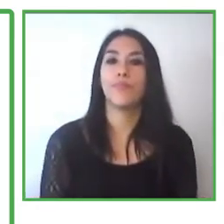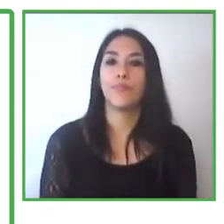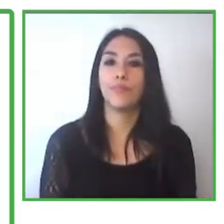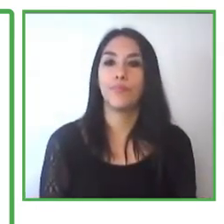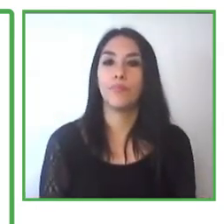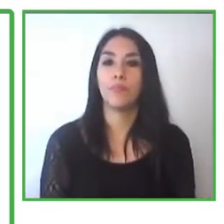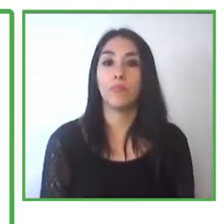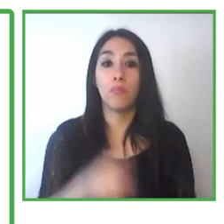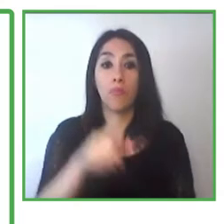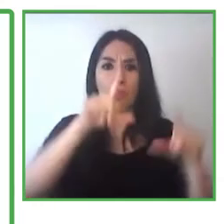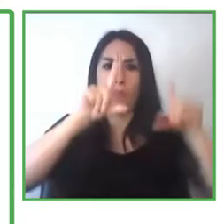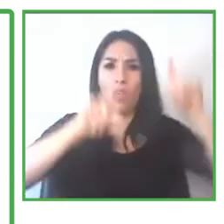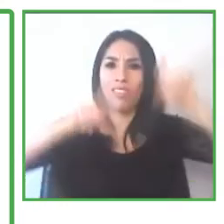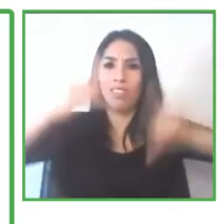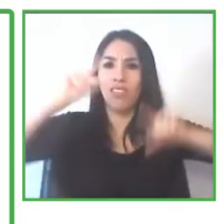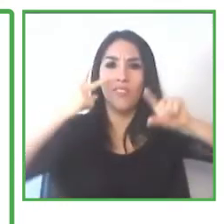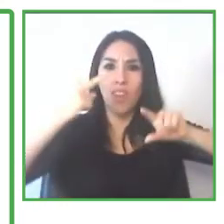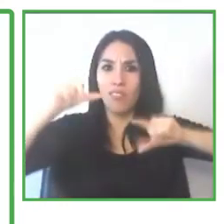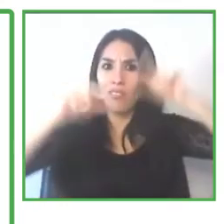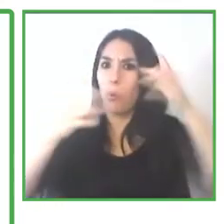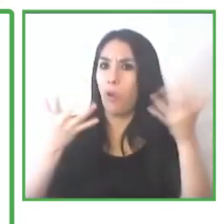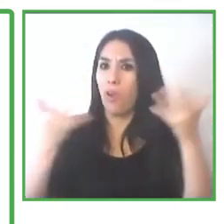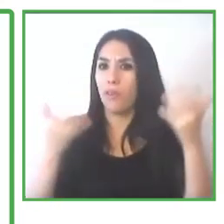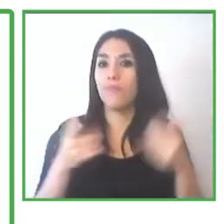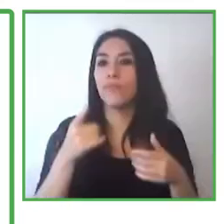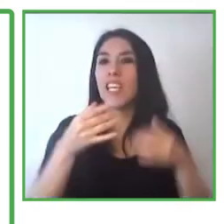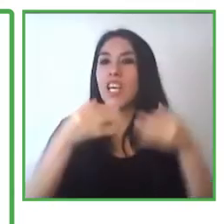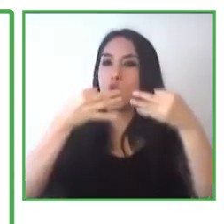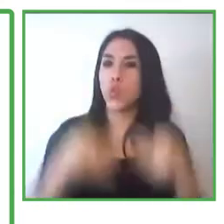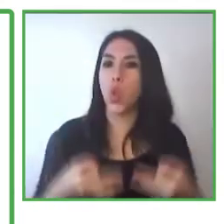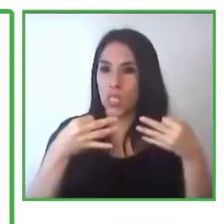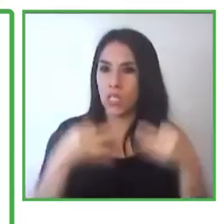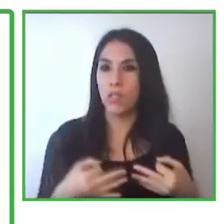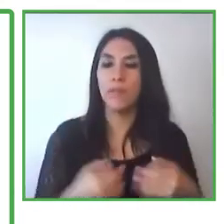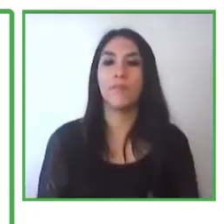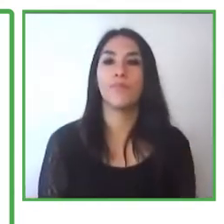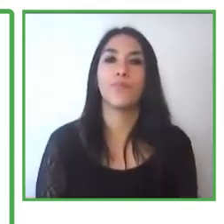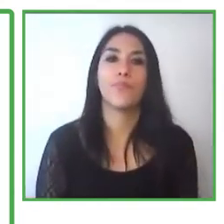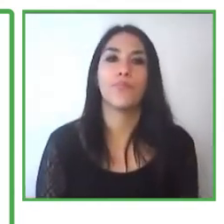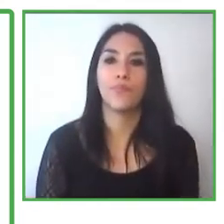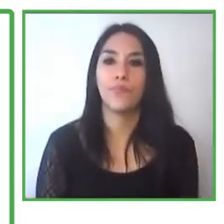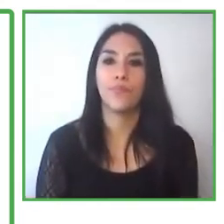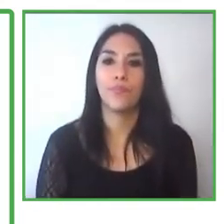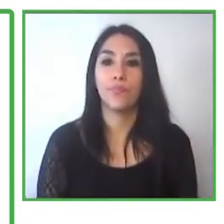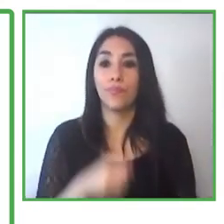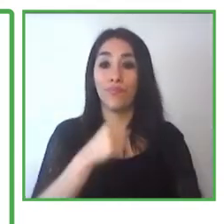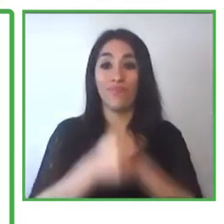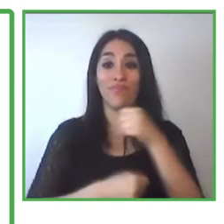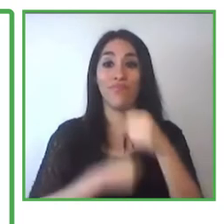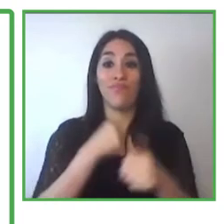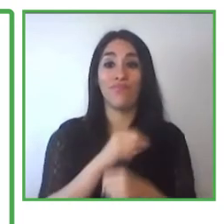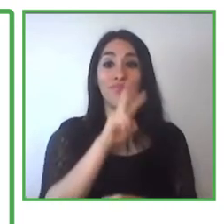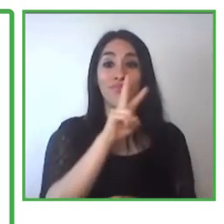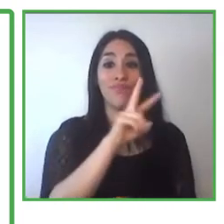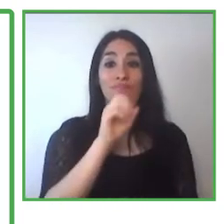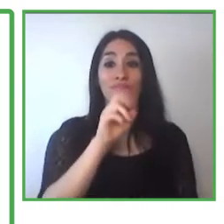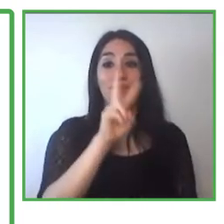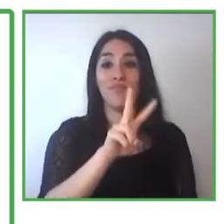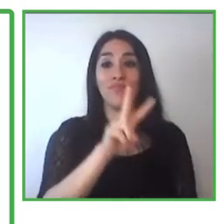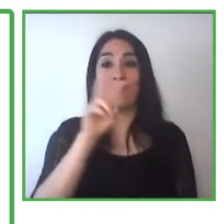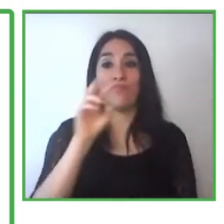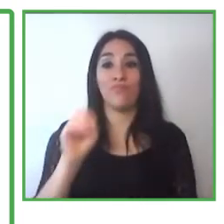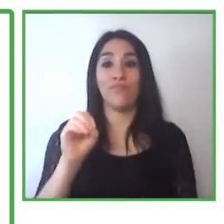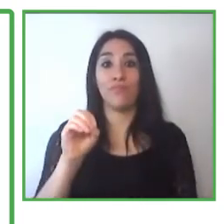To be able to see the dimension and the results that are here, that we got in